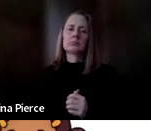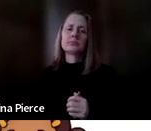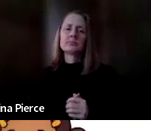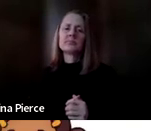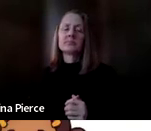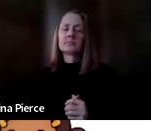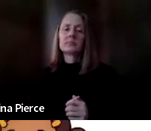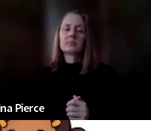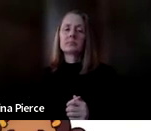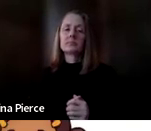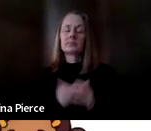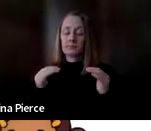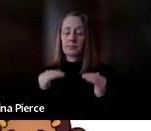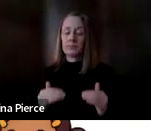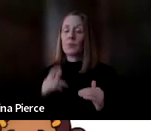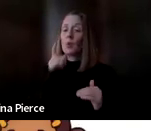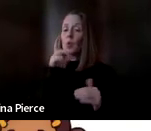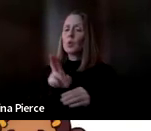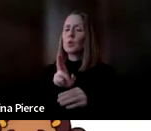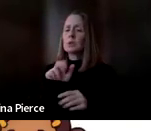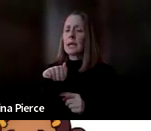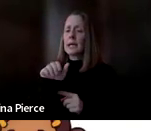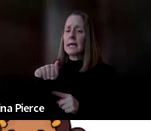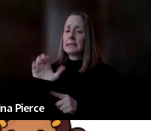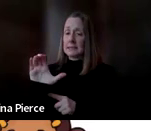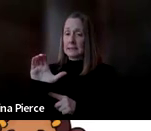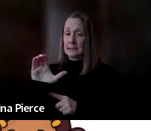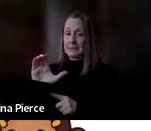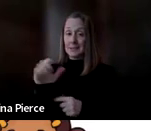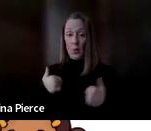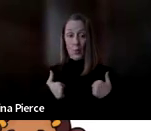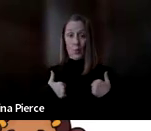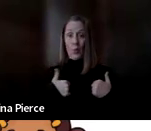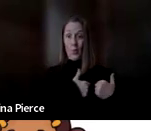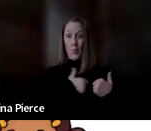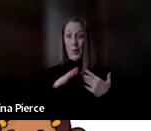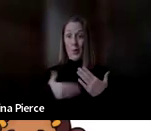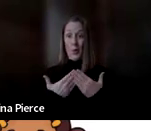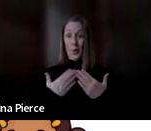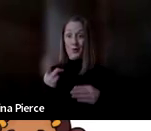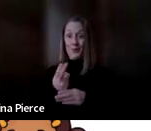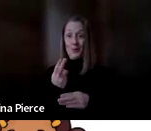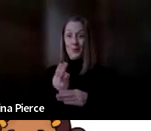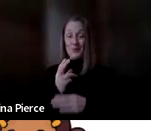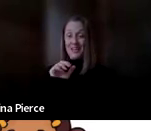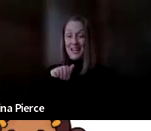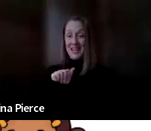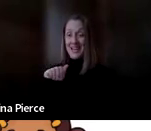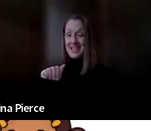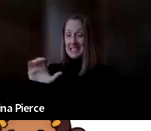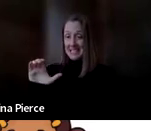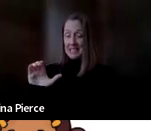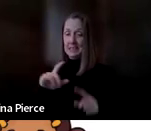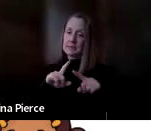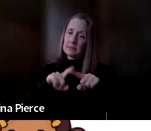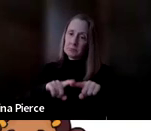So who uses AAC? Well, as I mentioned, we all use one form or another of AAC at different times